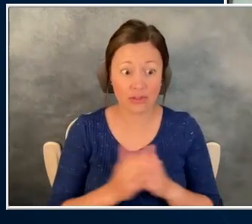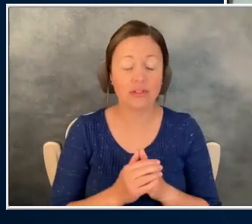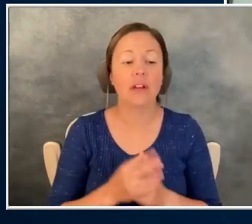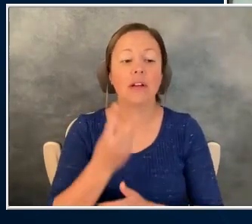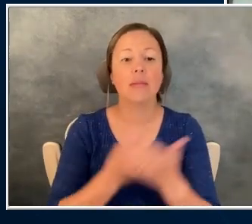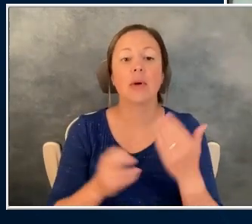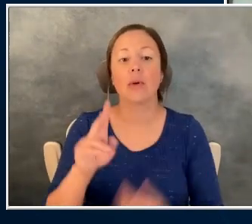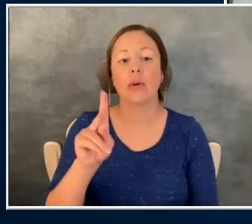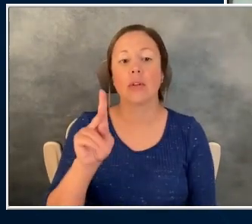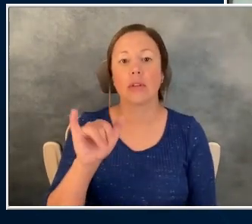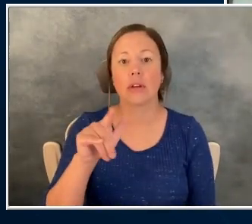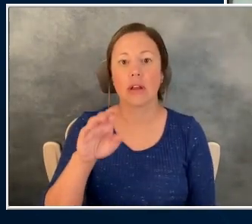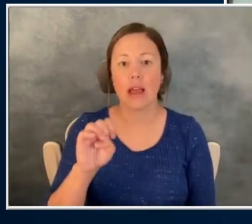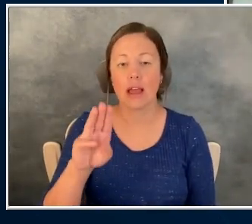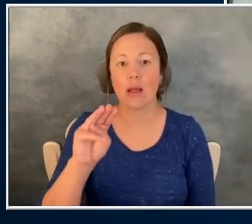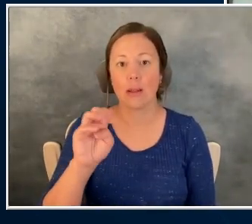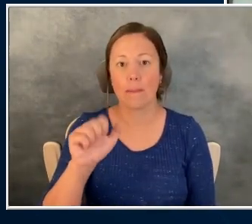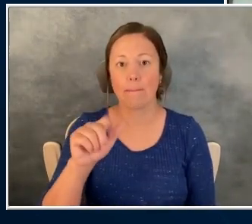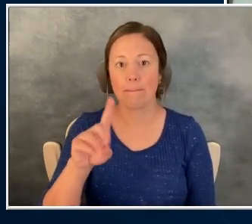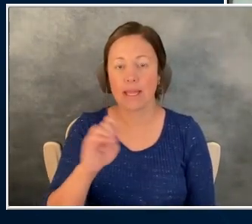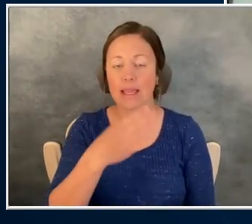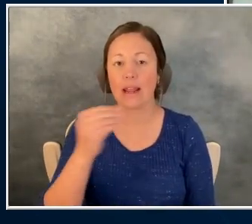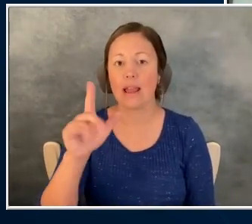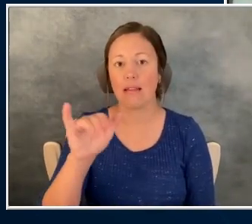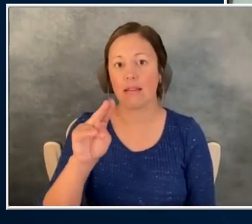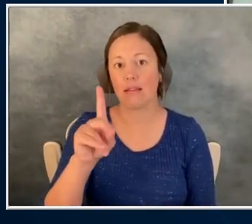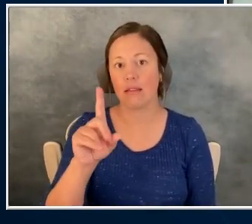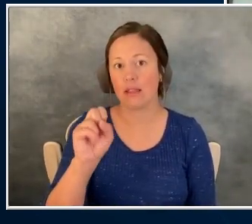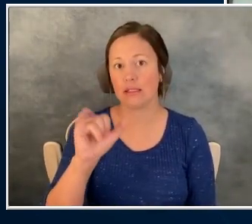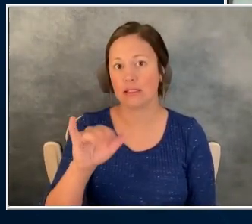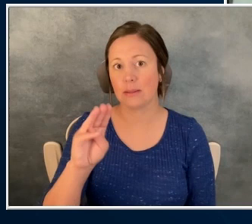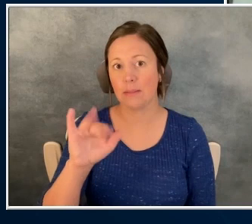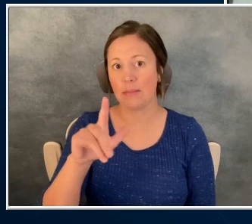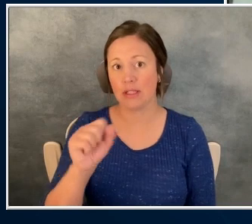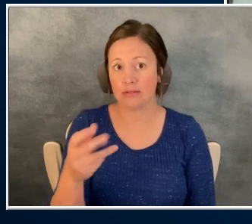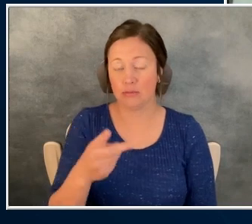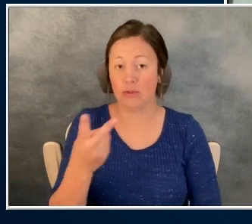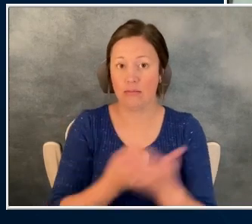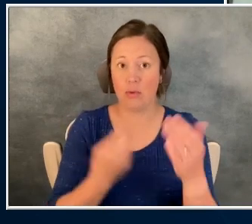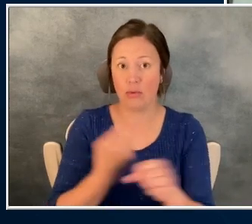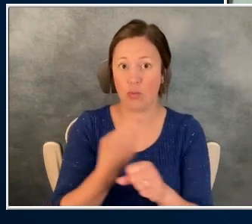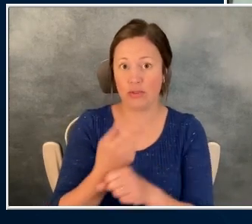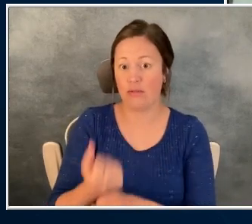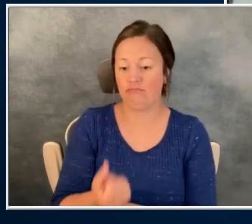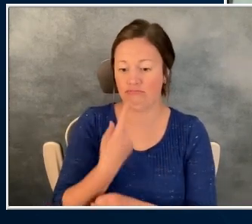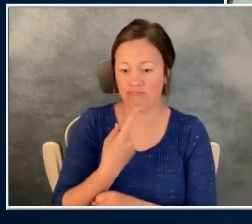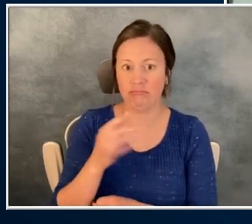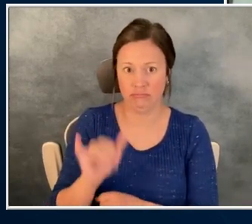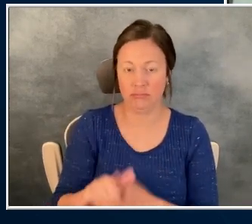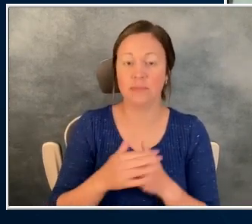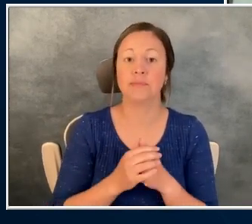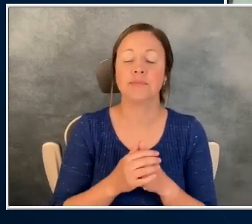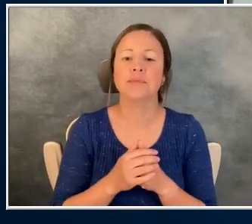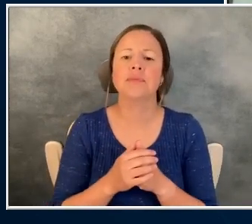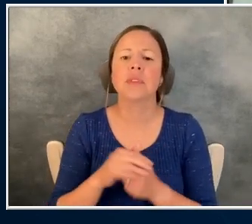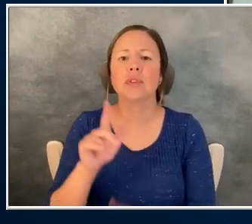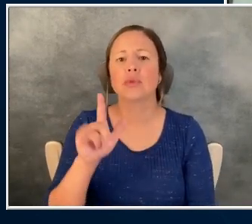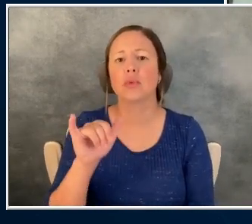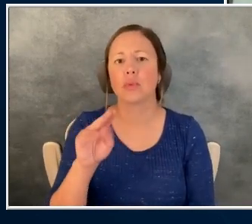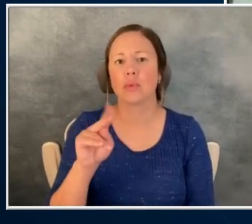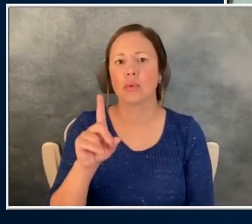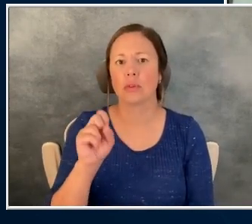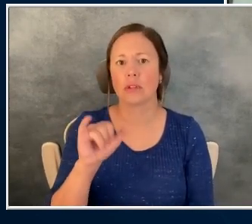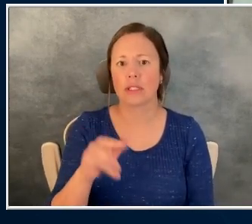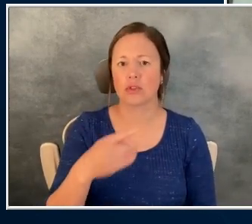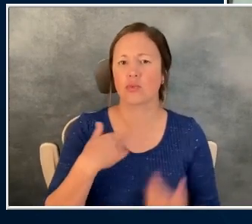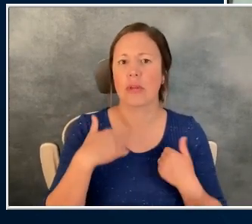and Lindsay Mills are taking oral anti-cancer drugs. So Lindsay, I want to start with you. You say you had skin